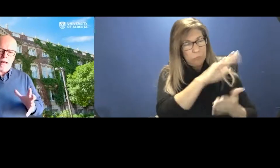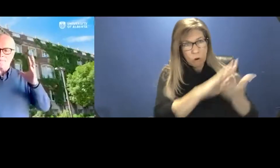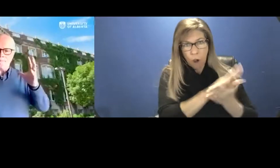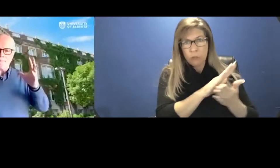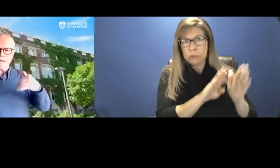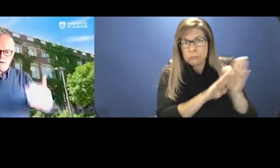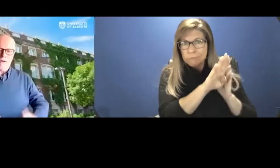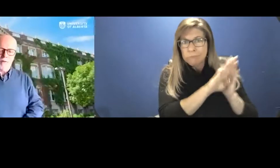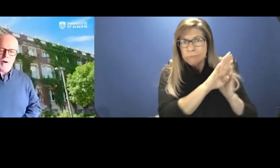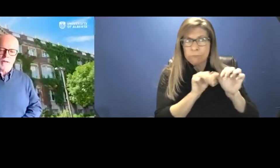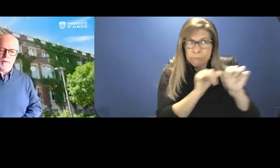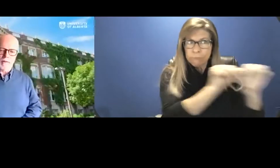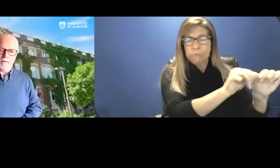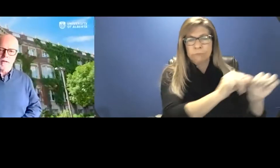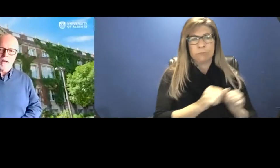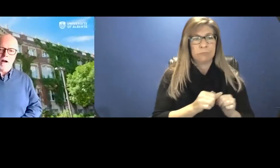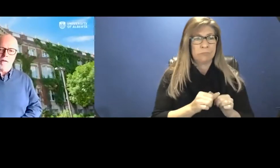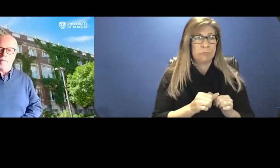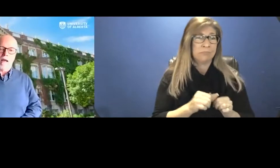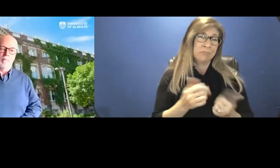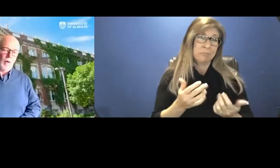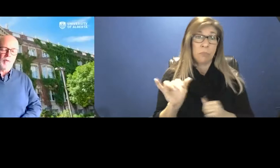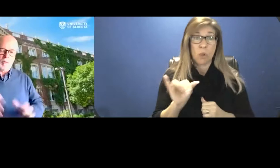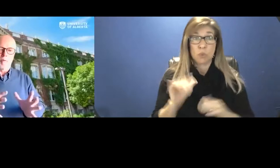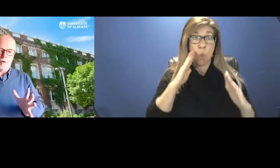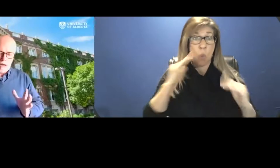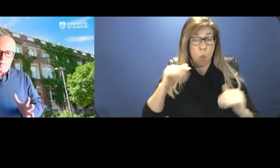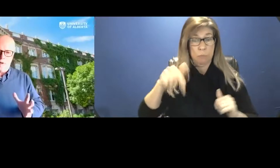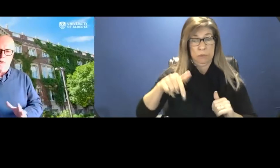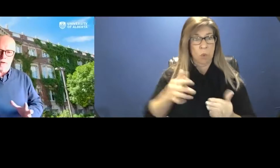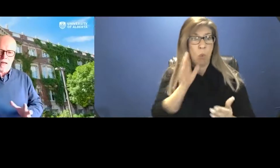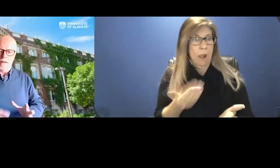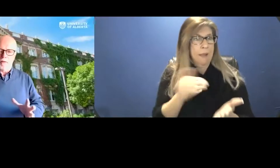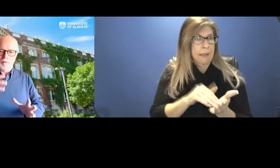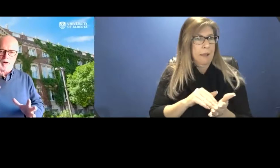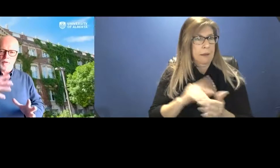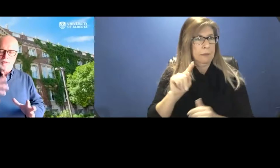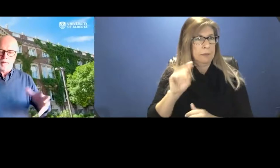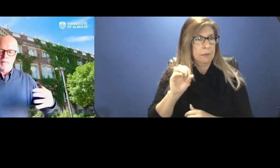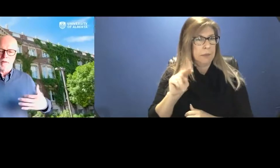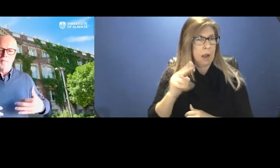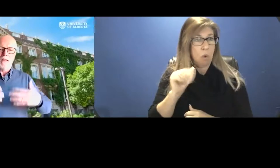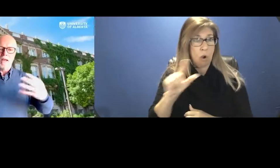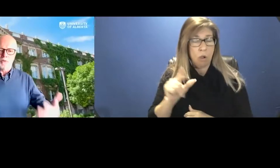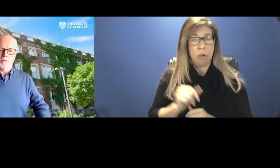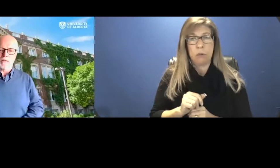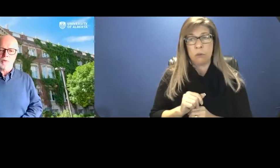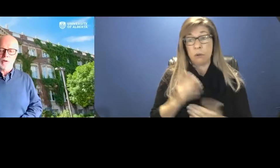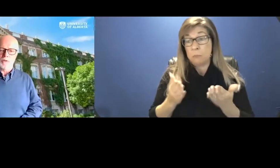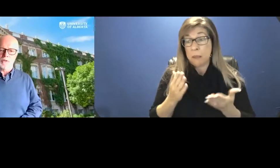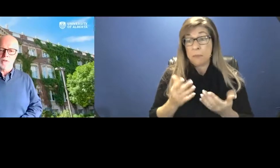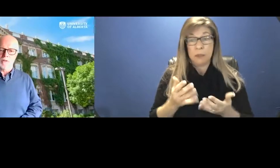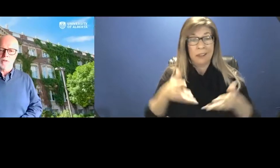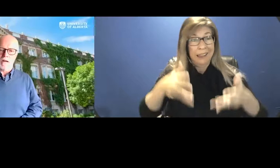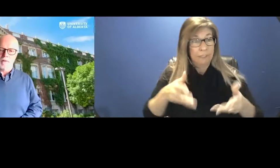another town hall like this. Um, and probably with more time for Q and A, now that we've gone through some of the introductory